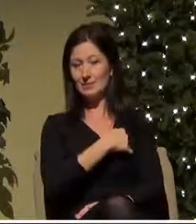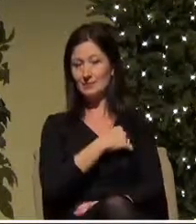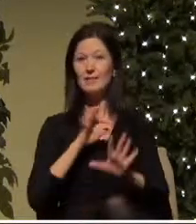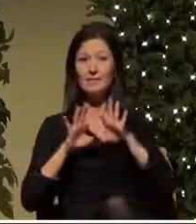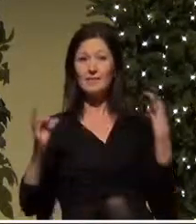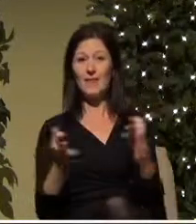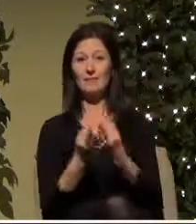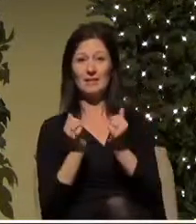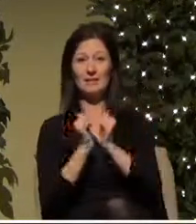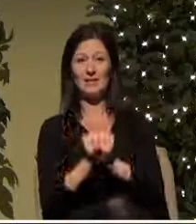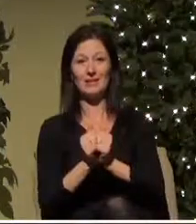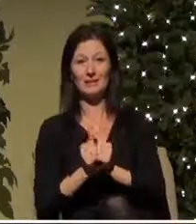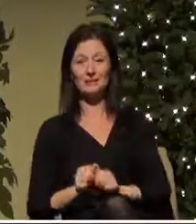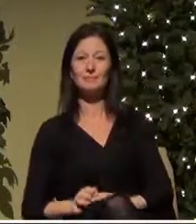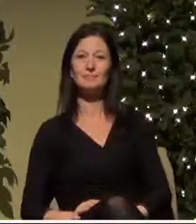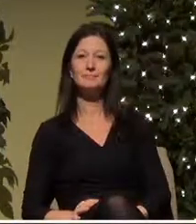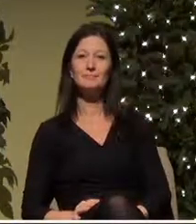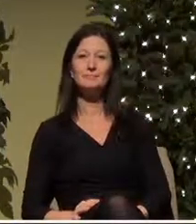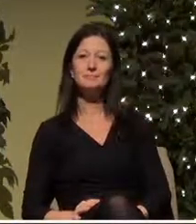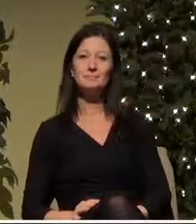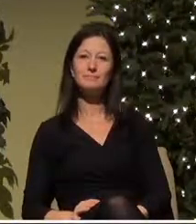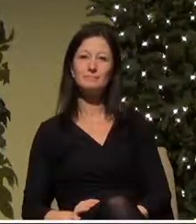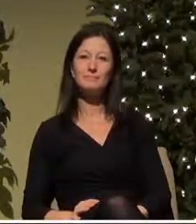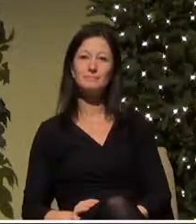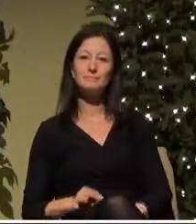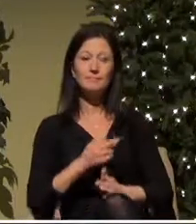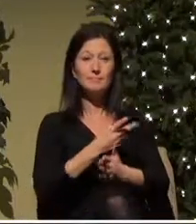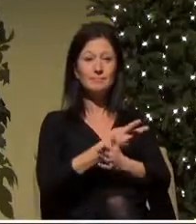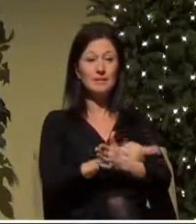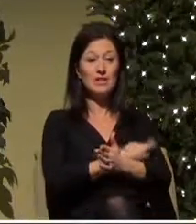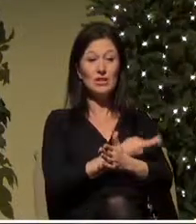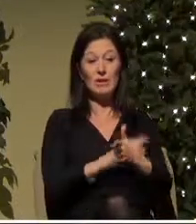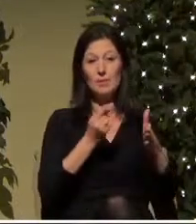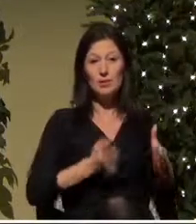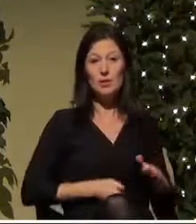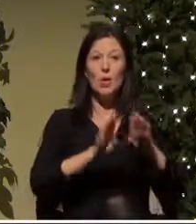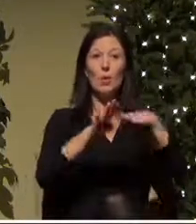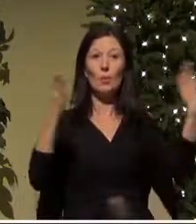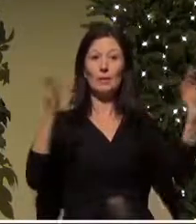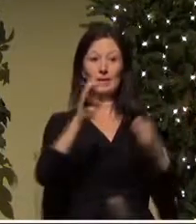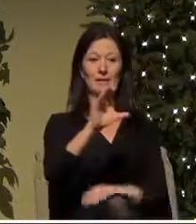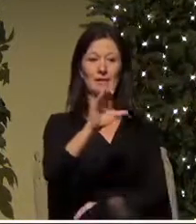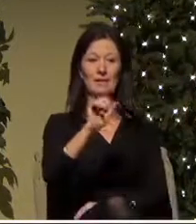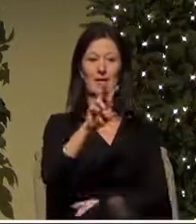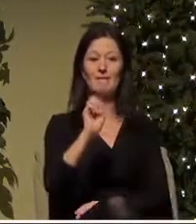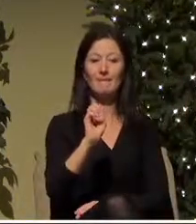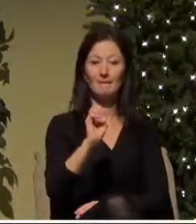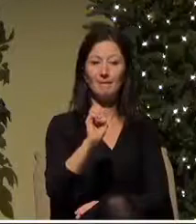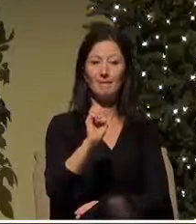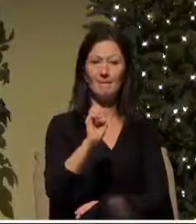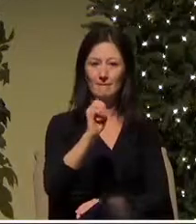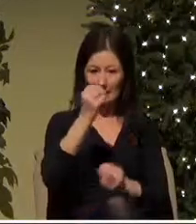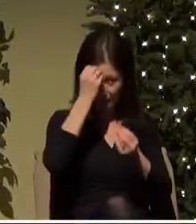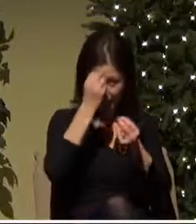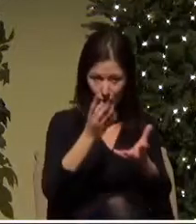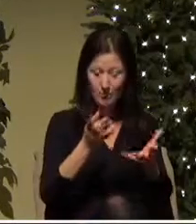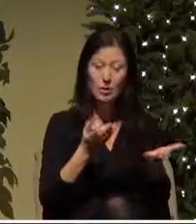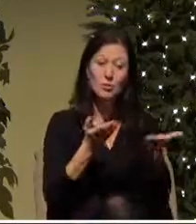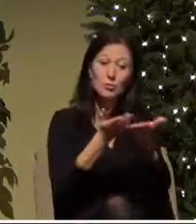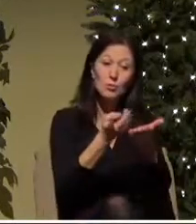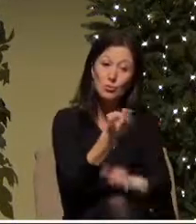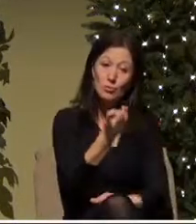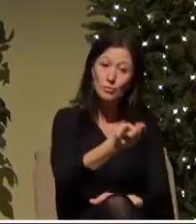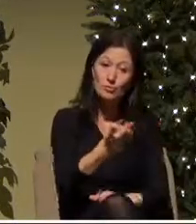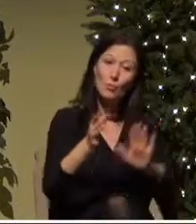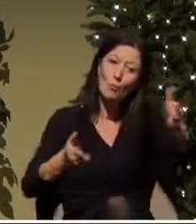Christmas story of shepherds opening their cave and letting Mary and Joseph know that they are welcome there and this is the Christmas story for us